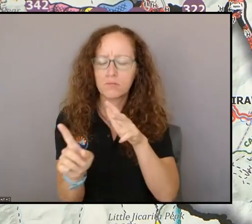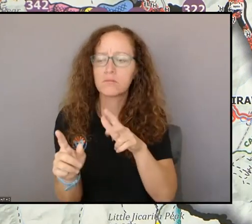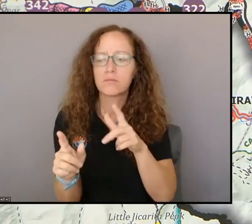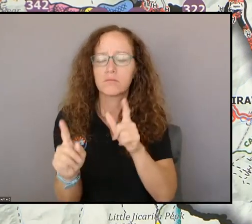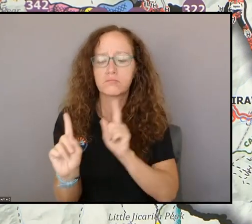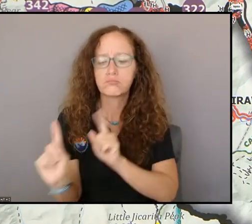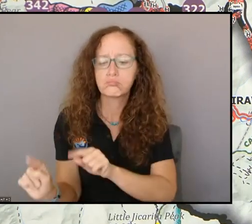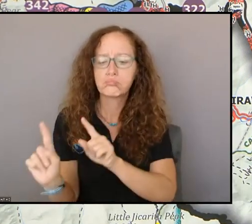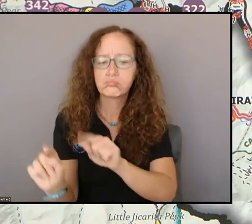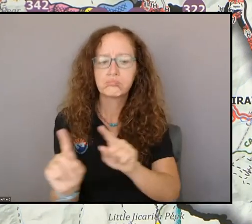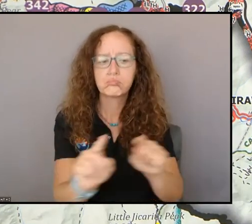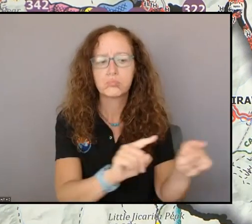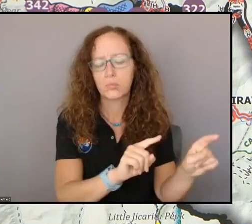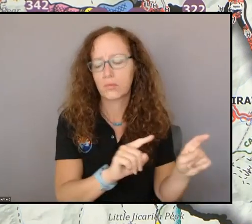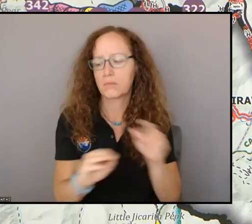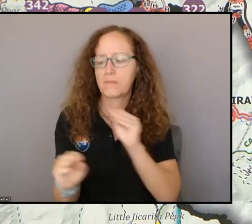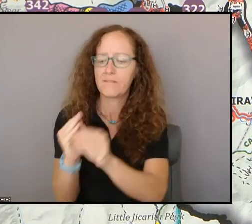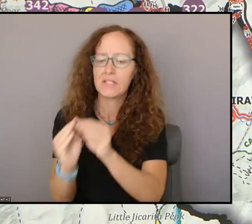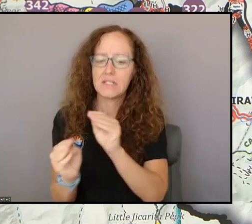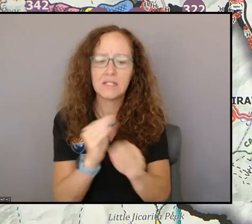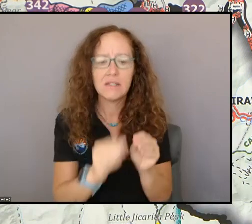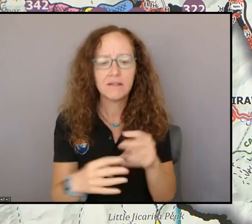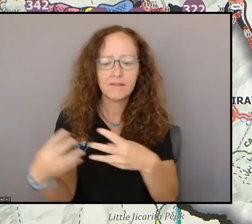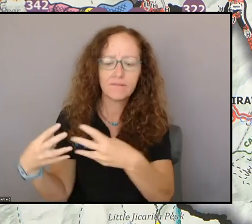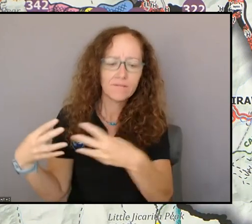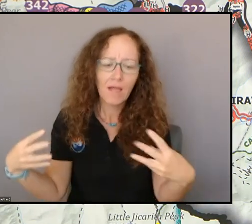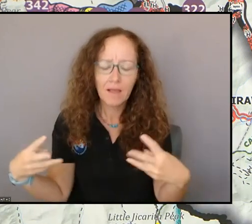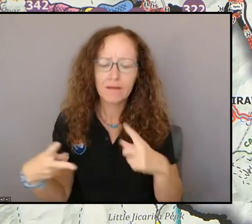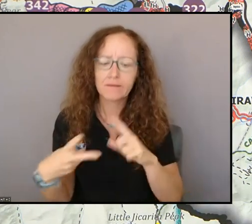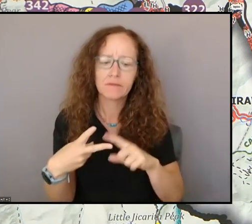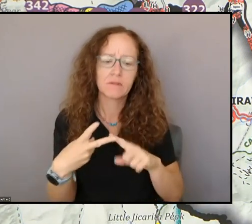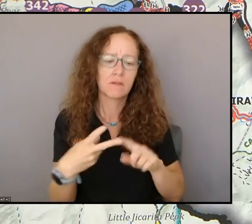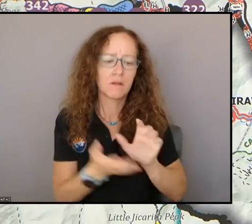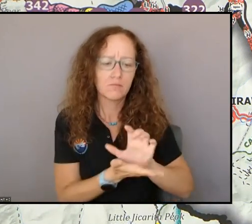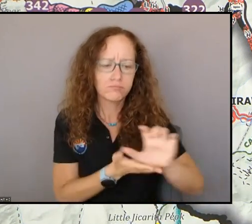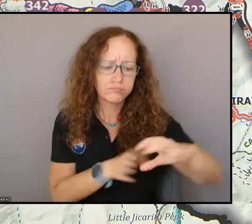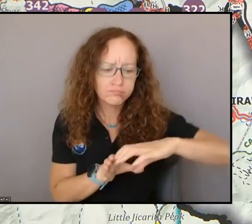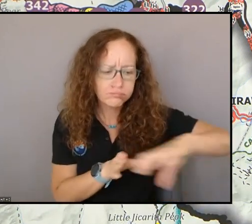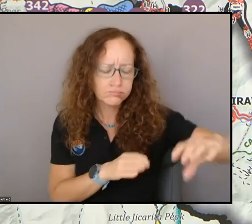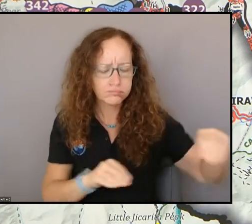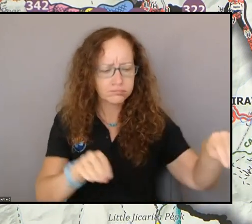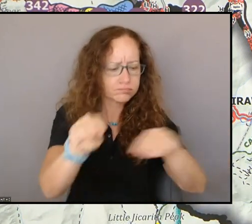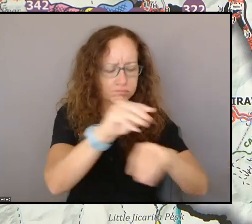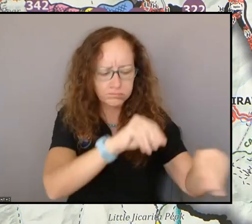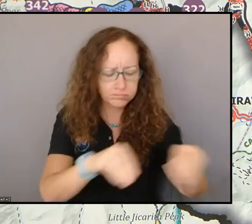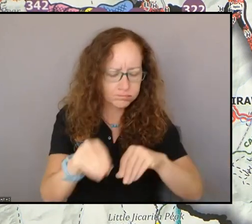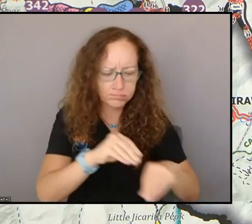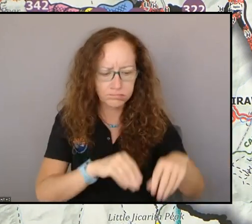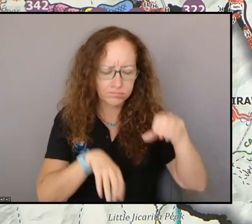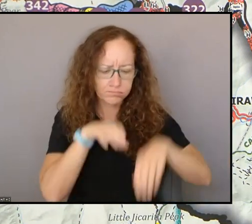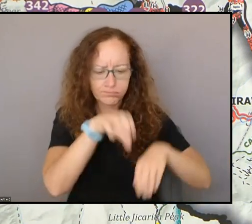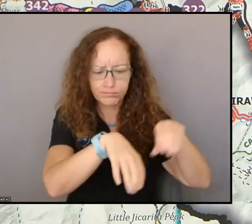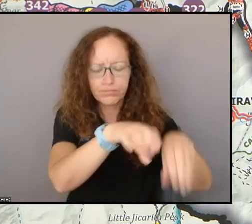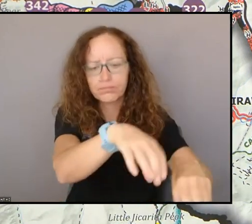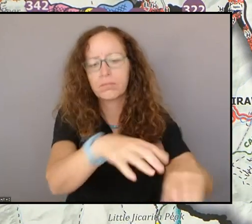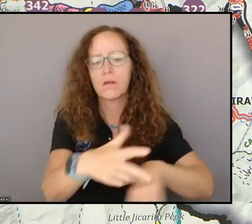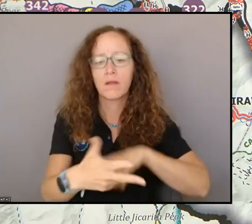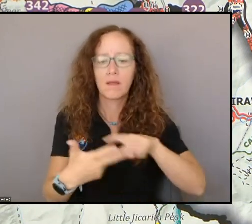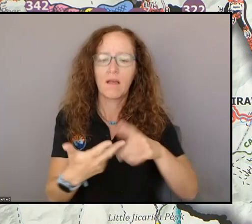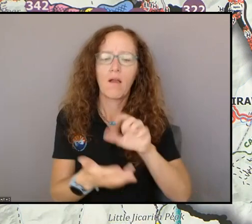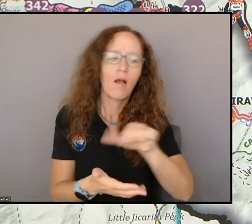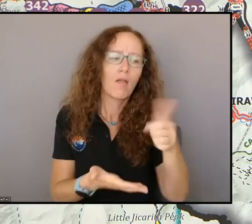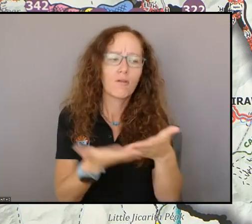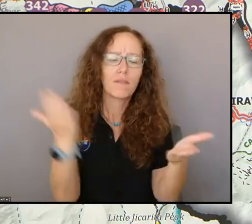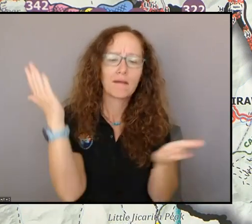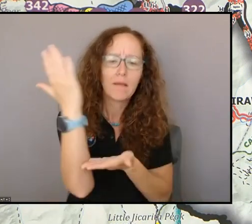of those fences and dozer lines and materials that were cut off of those private properties so that we